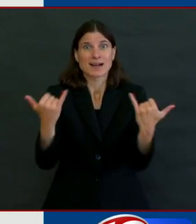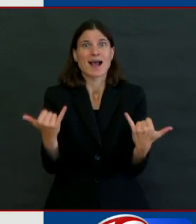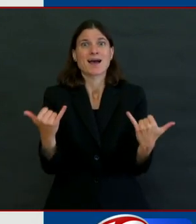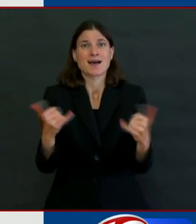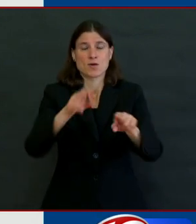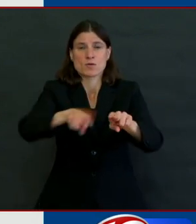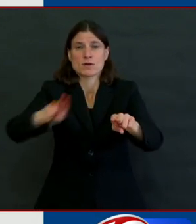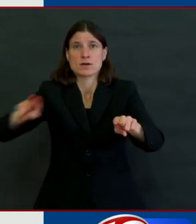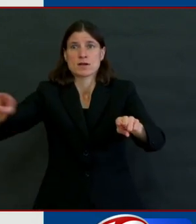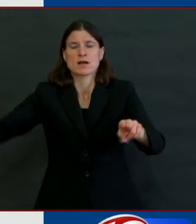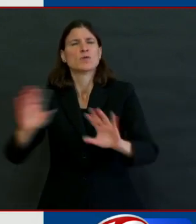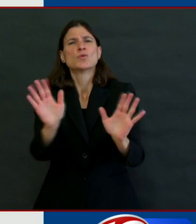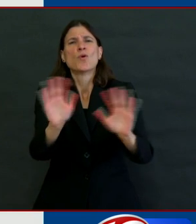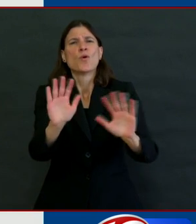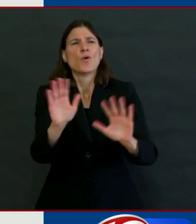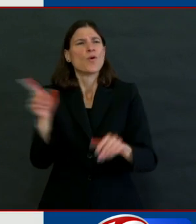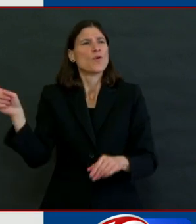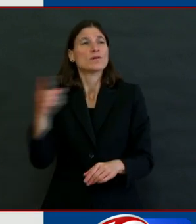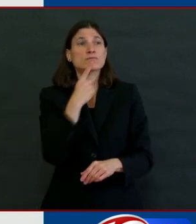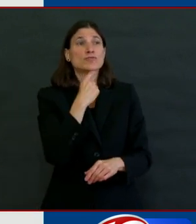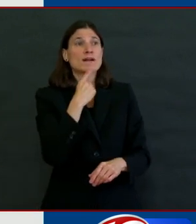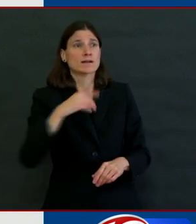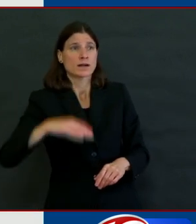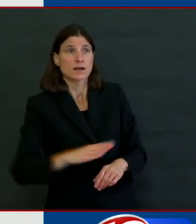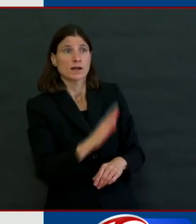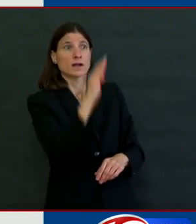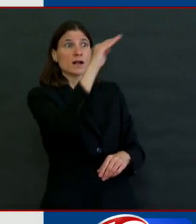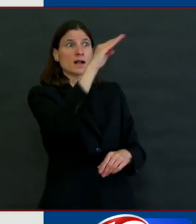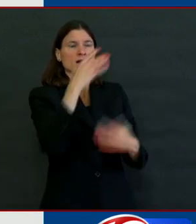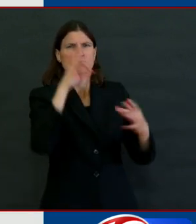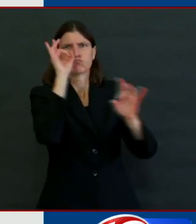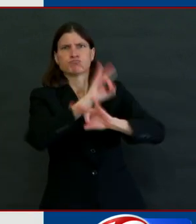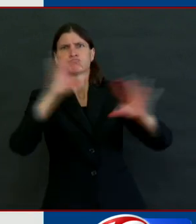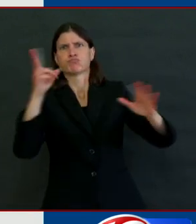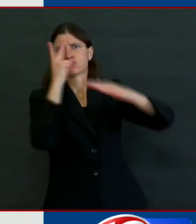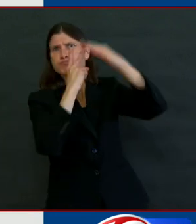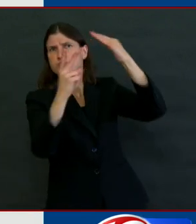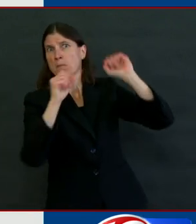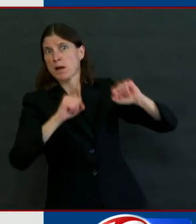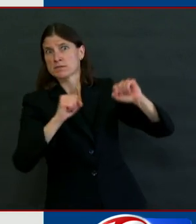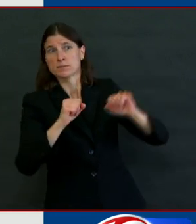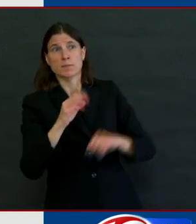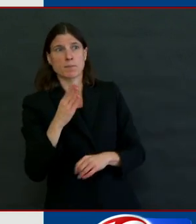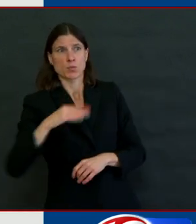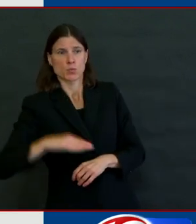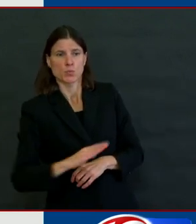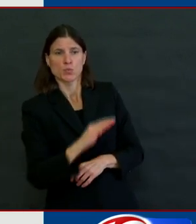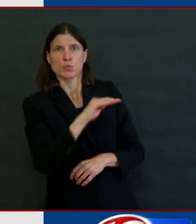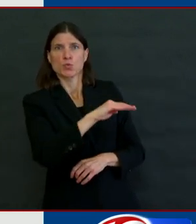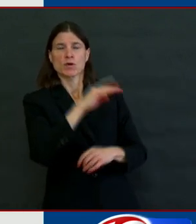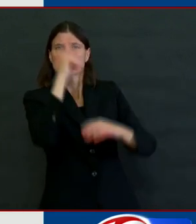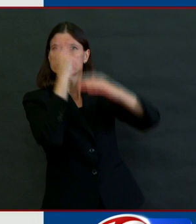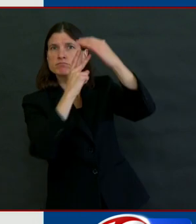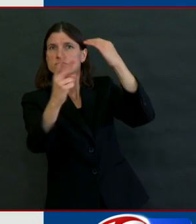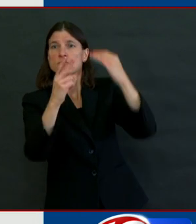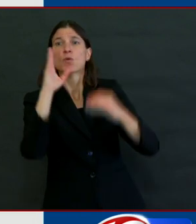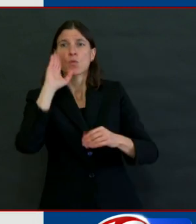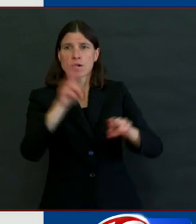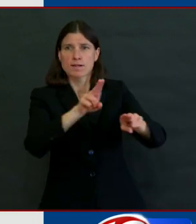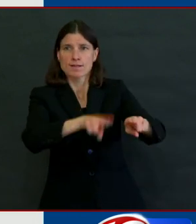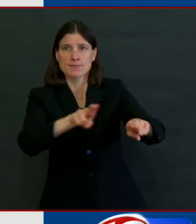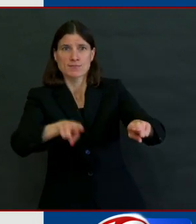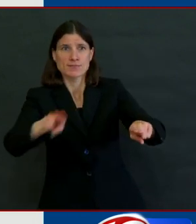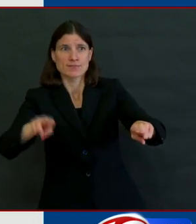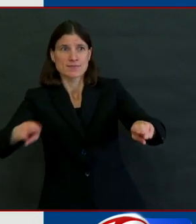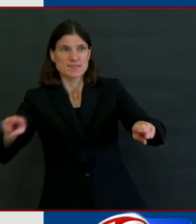you were simulations. So the hope, as I was very clear about this yesterday, it's on us. If we continue to